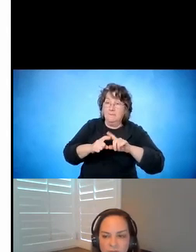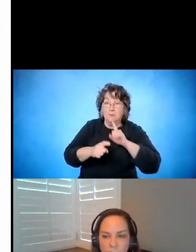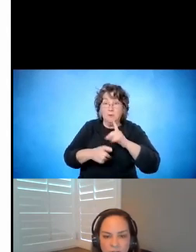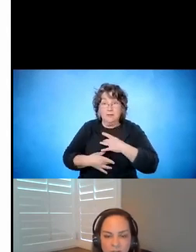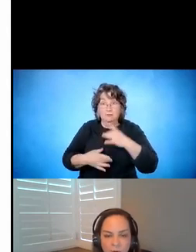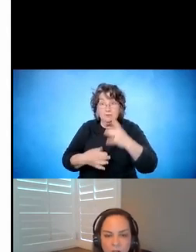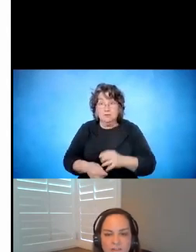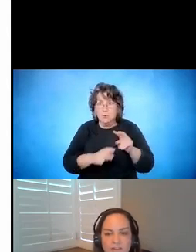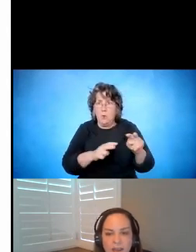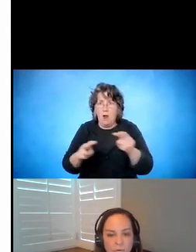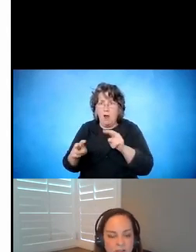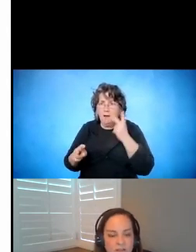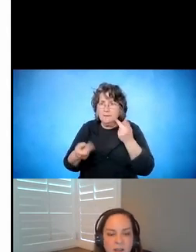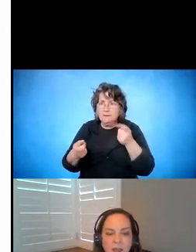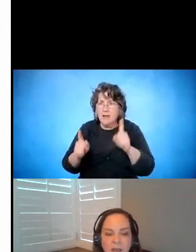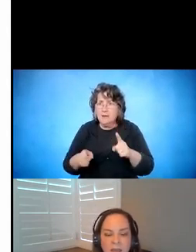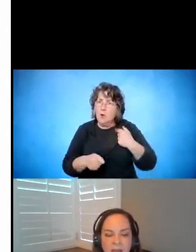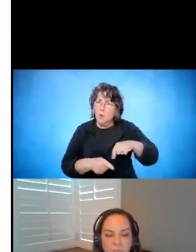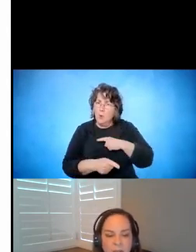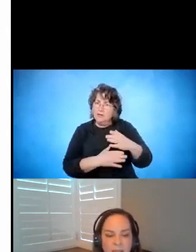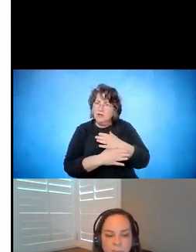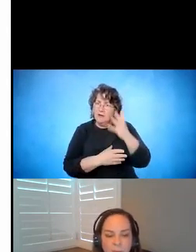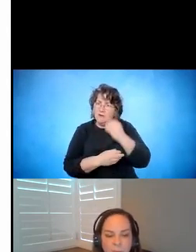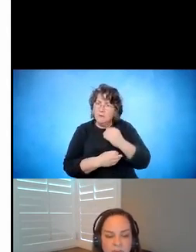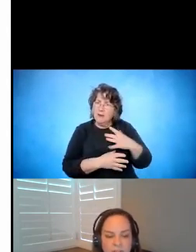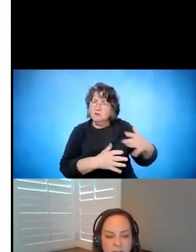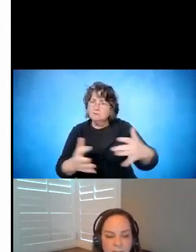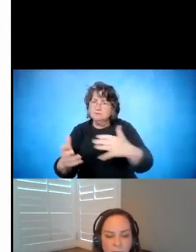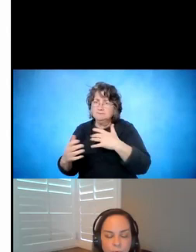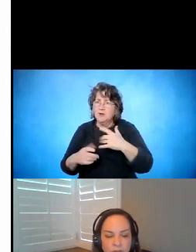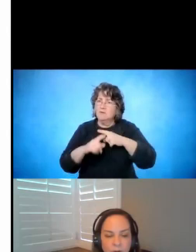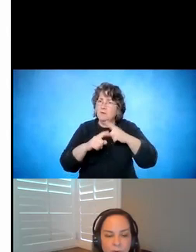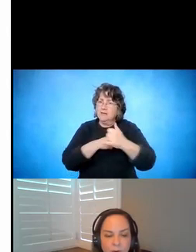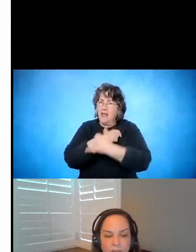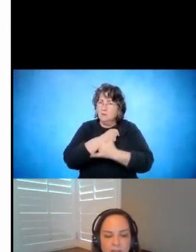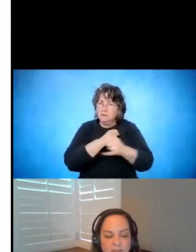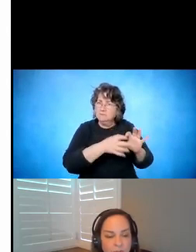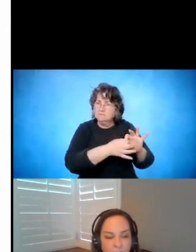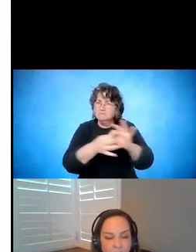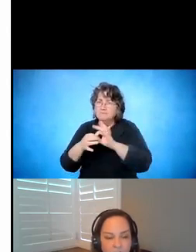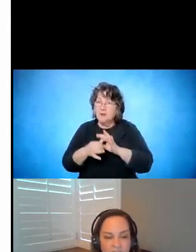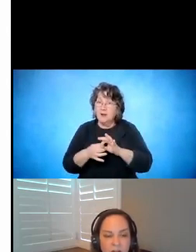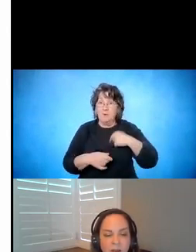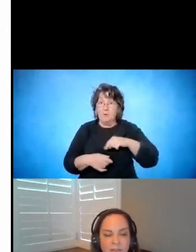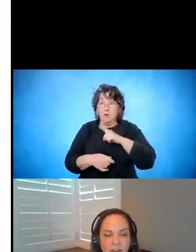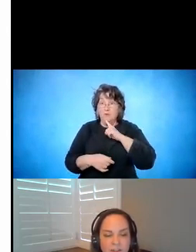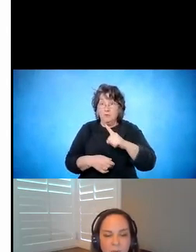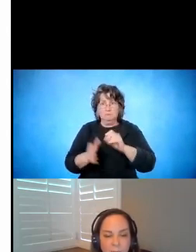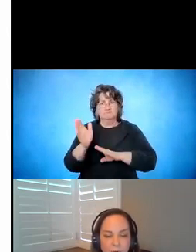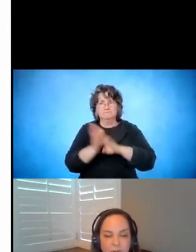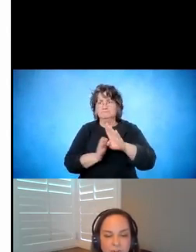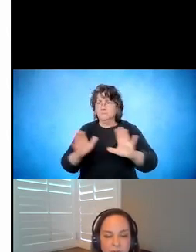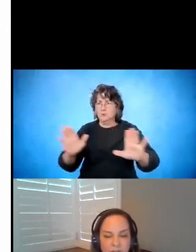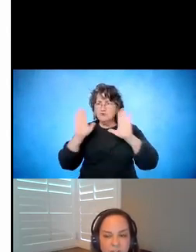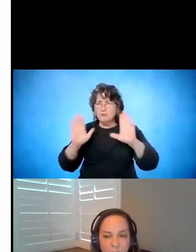shared information across counties. And we came up with some really great ways and strategies that could